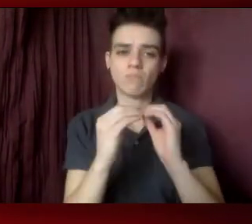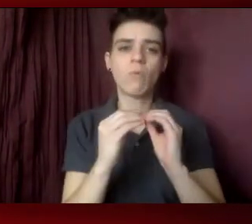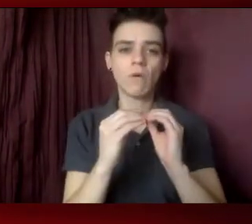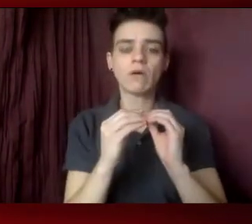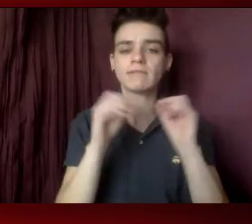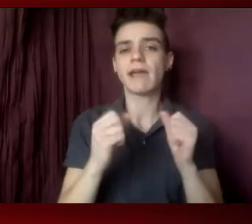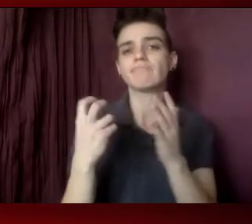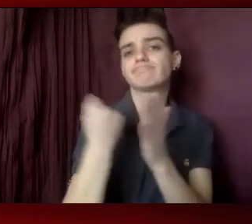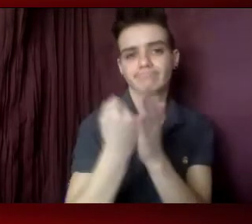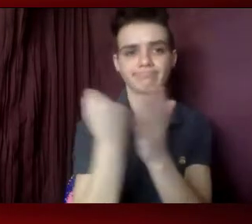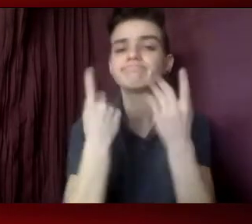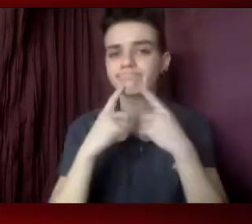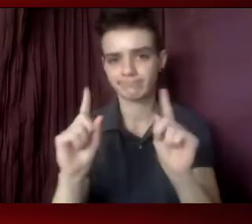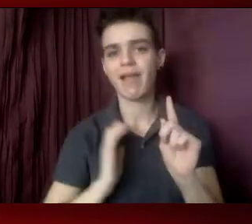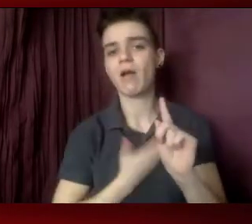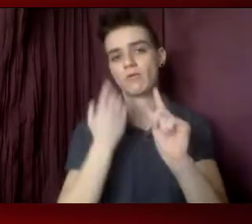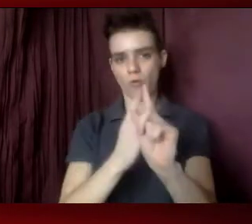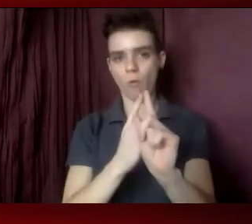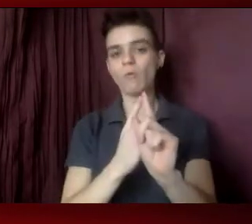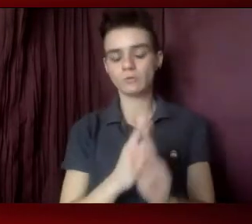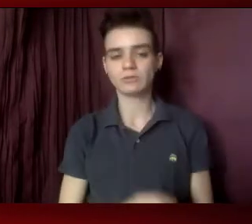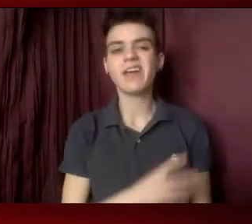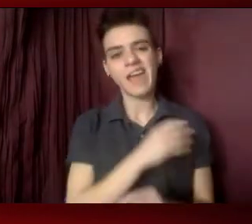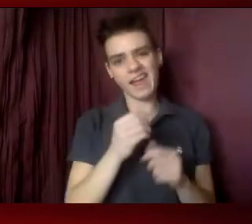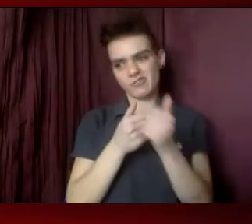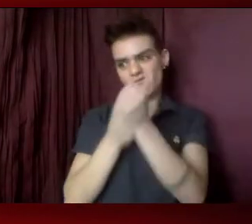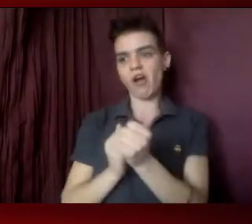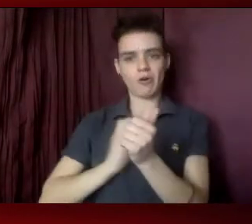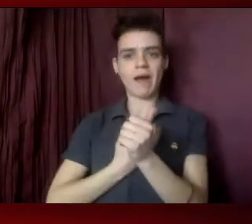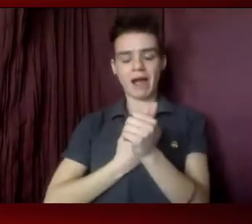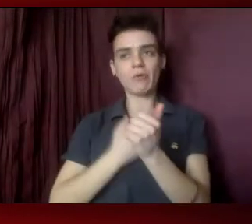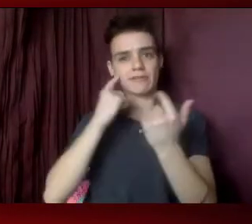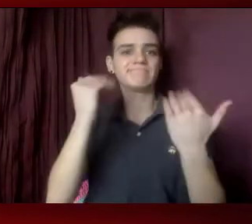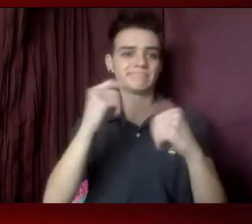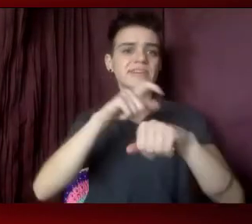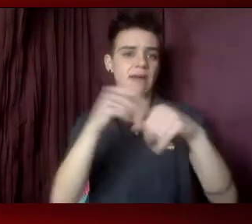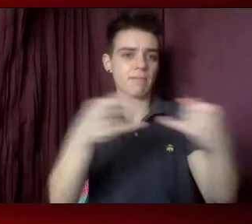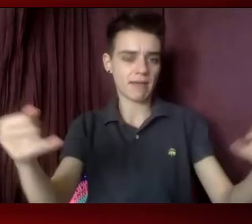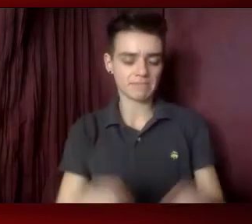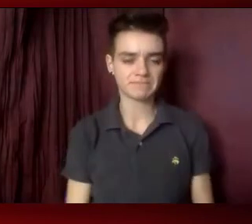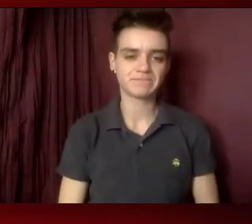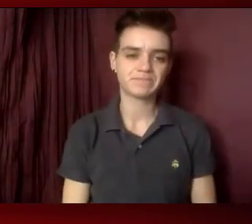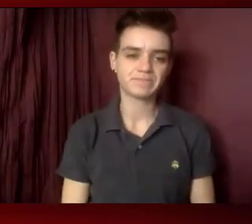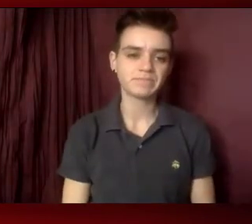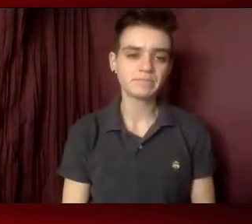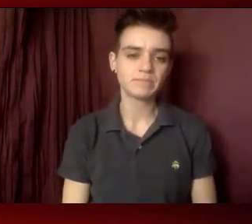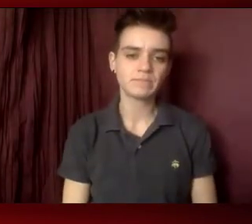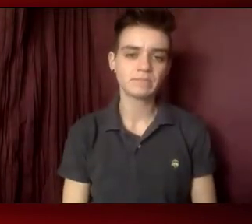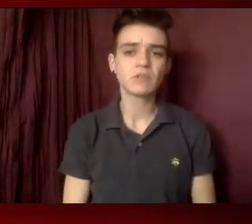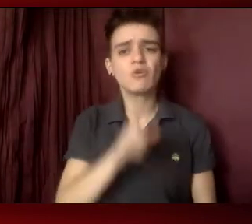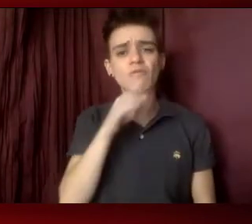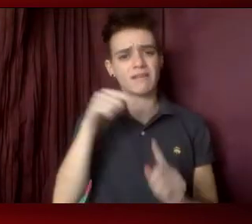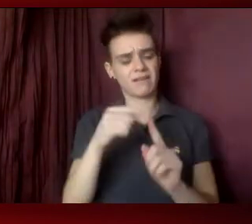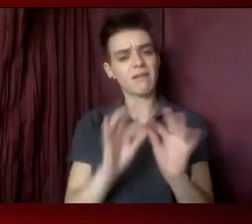achieve our goals and to achieve them on a timescale that is in line with the vision. So really an important